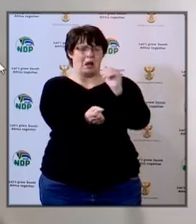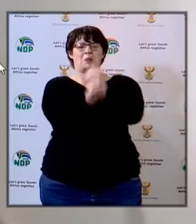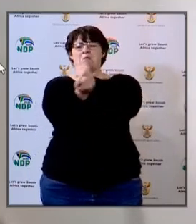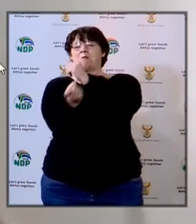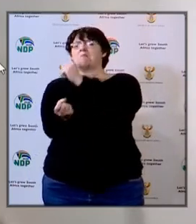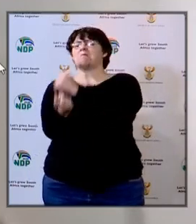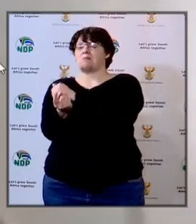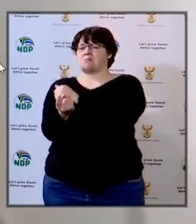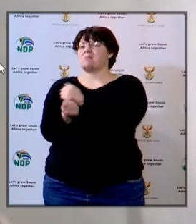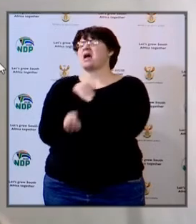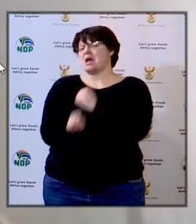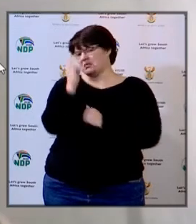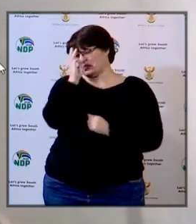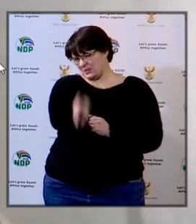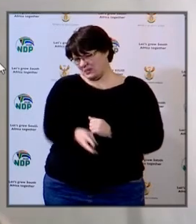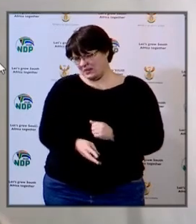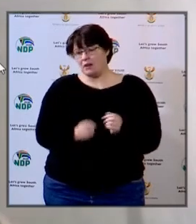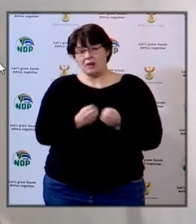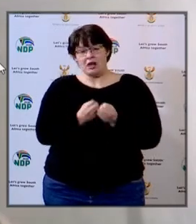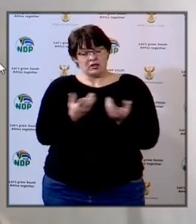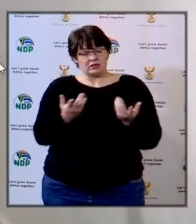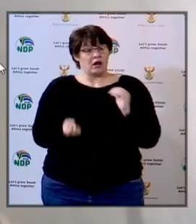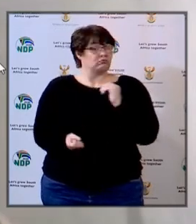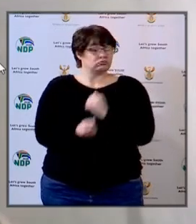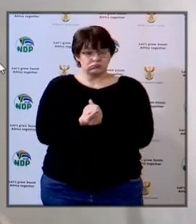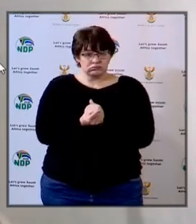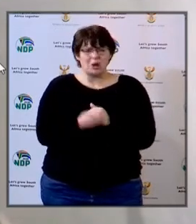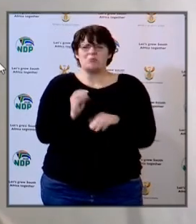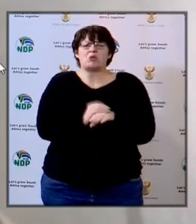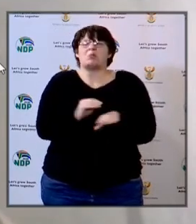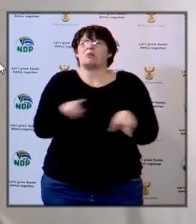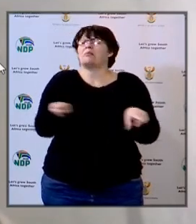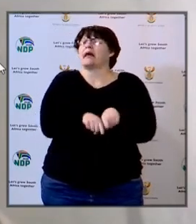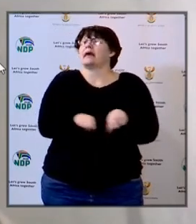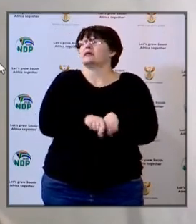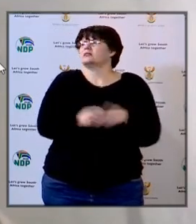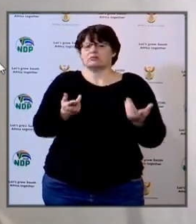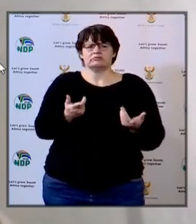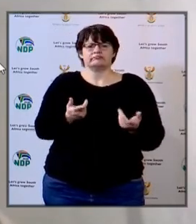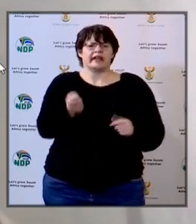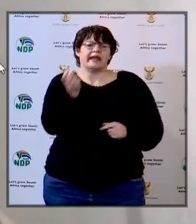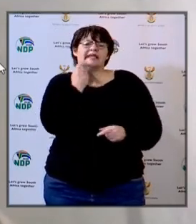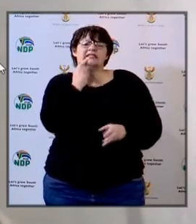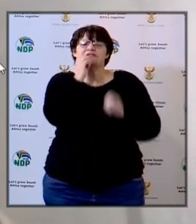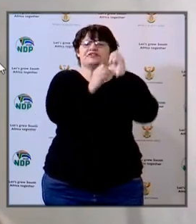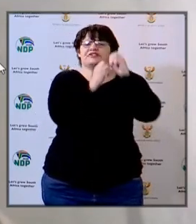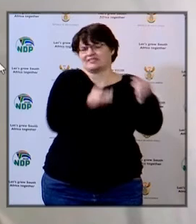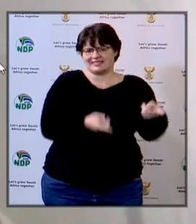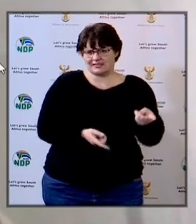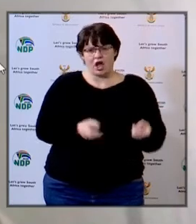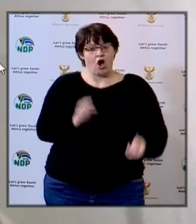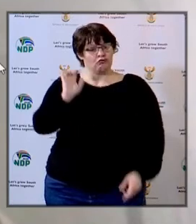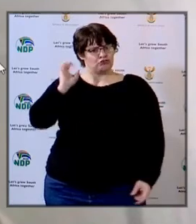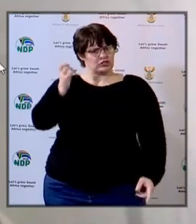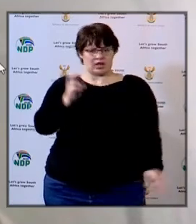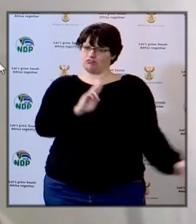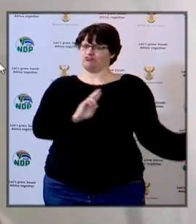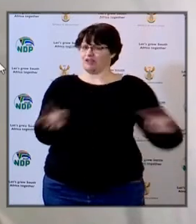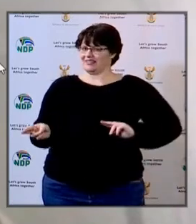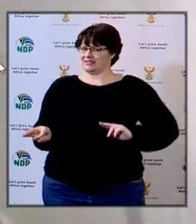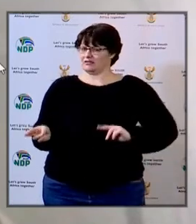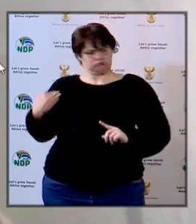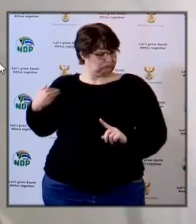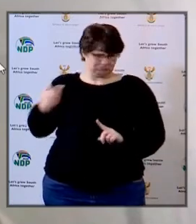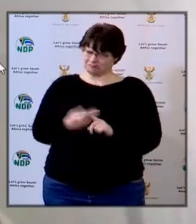one or two but most of the problems that will come are problems that we can fix so free state is ready